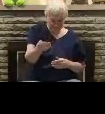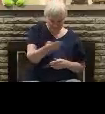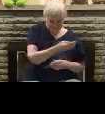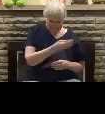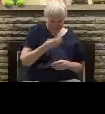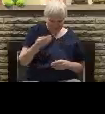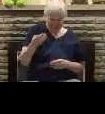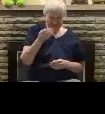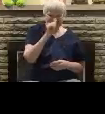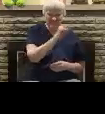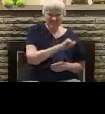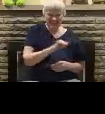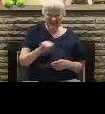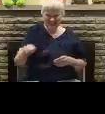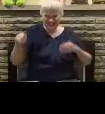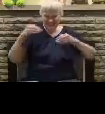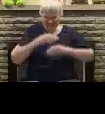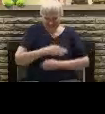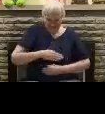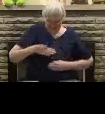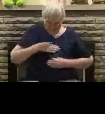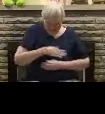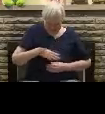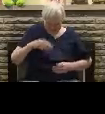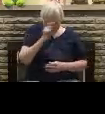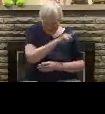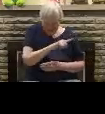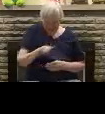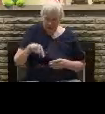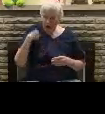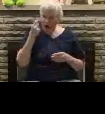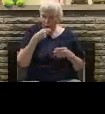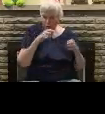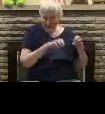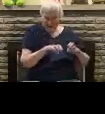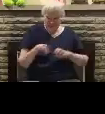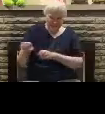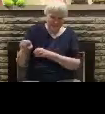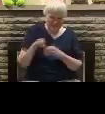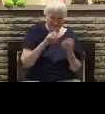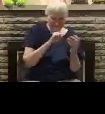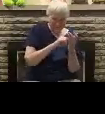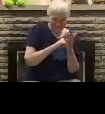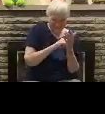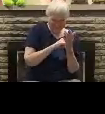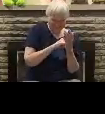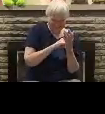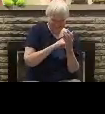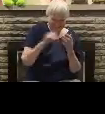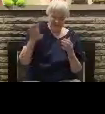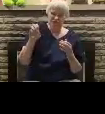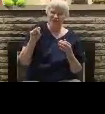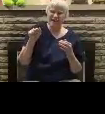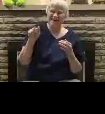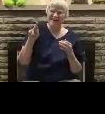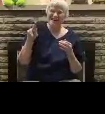They not only do the same, but have pleasure in them that do them. That's who this is talking about. That's Sarah